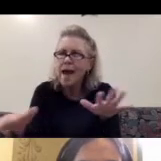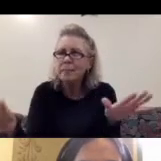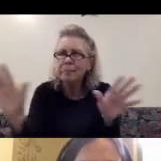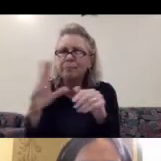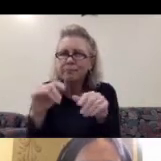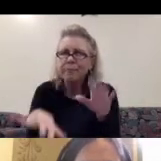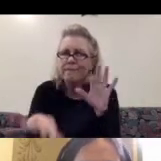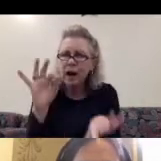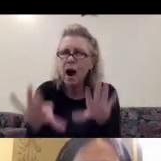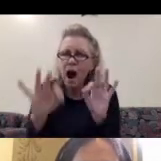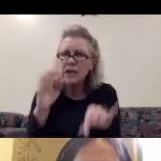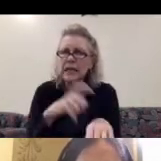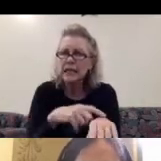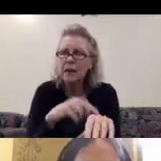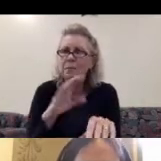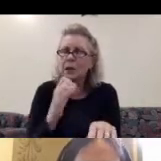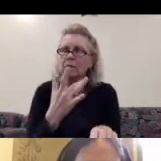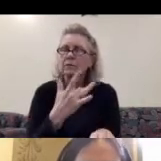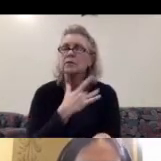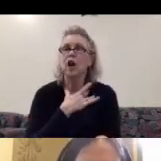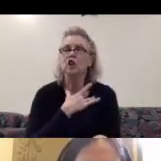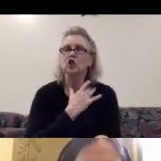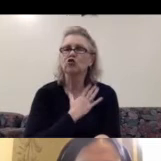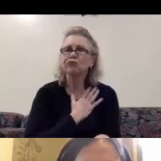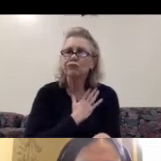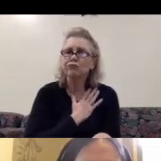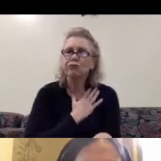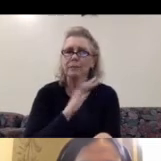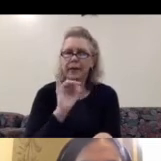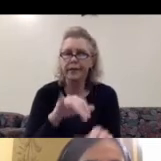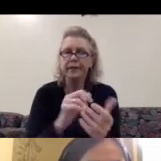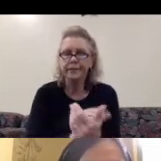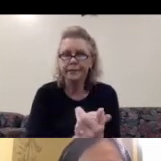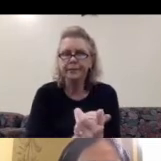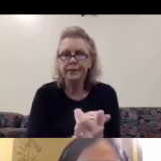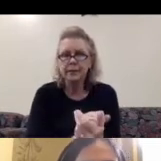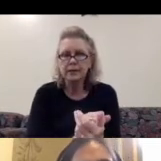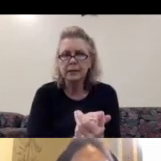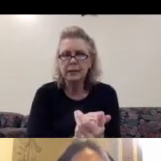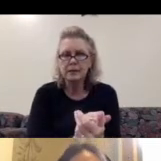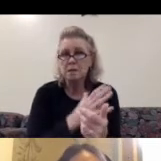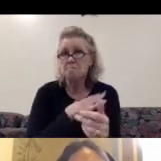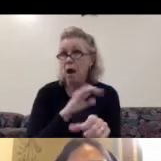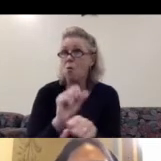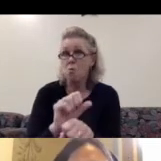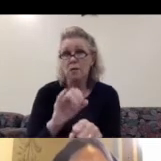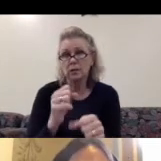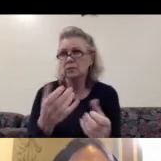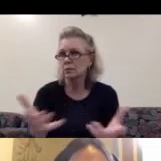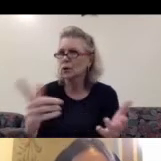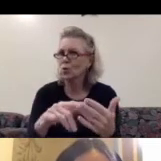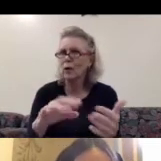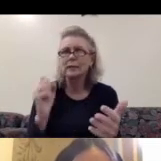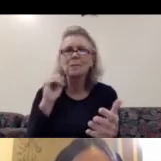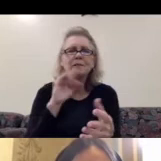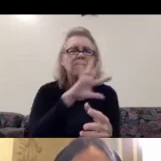be in touch by it. Um, my work will, is, is what it is because of, because of all